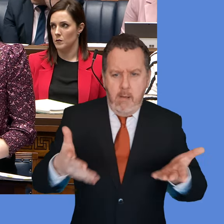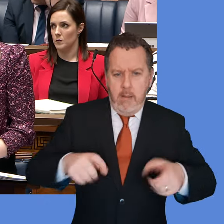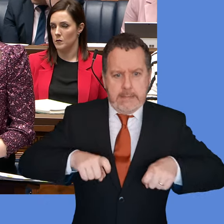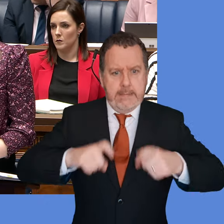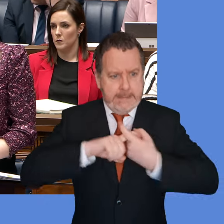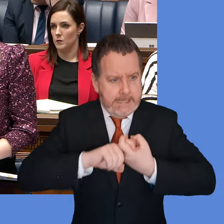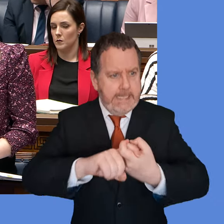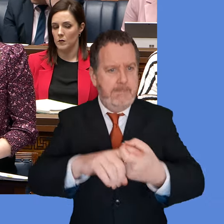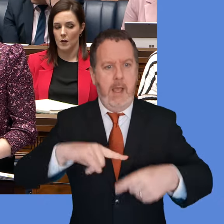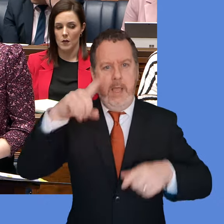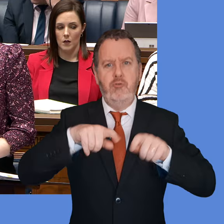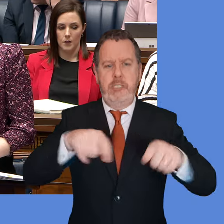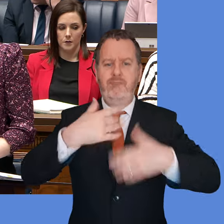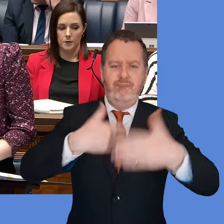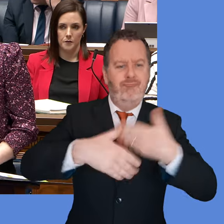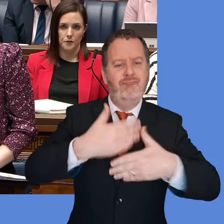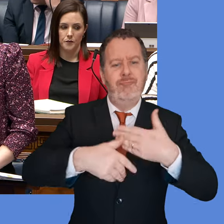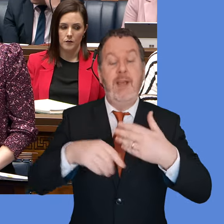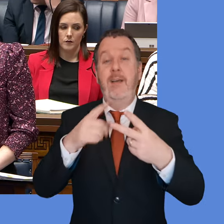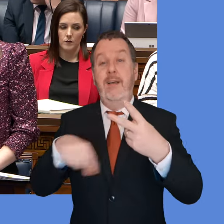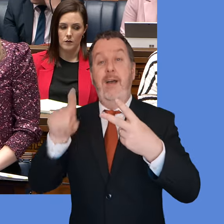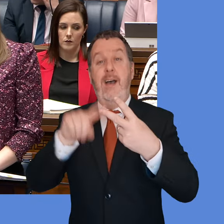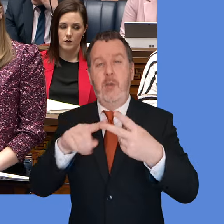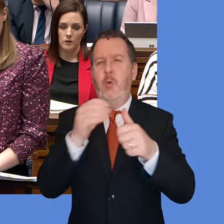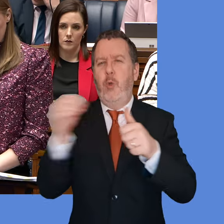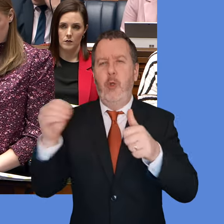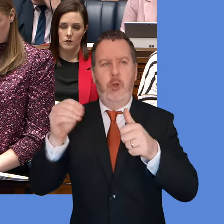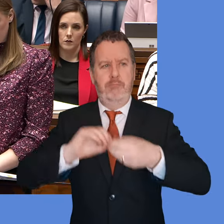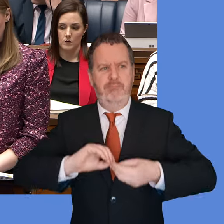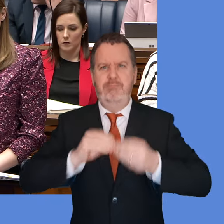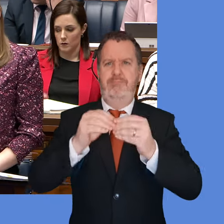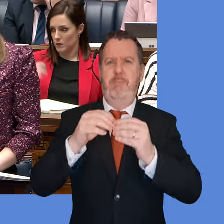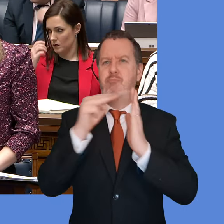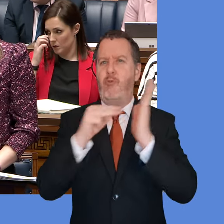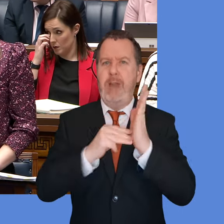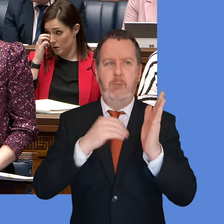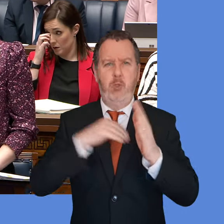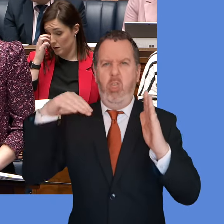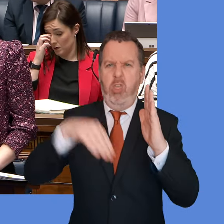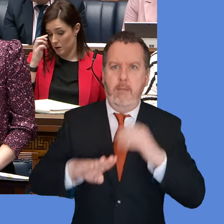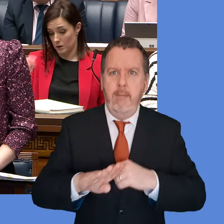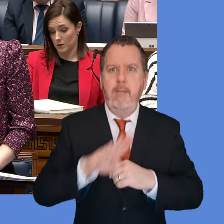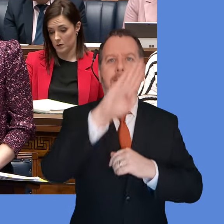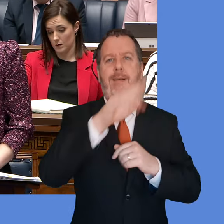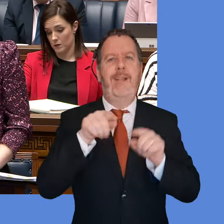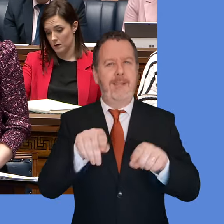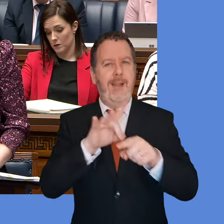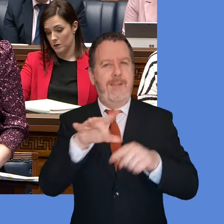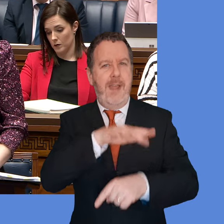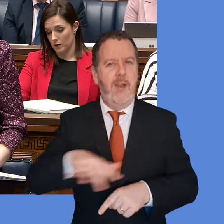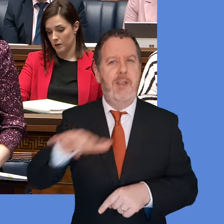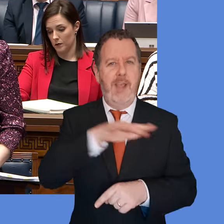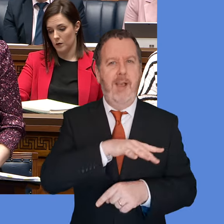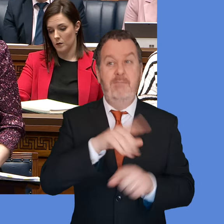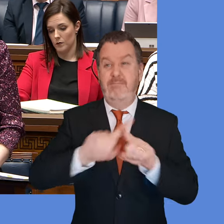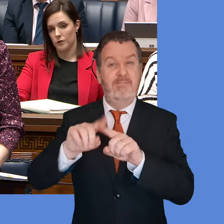recovery and small settlements regeneration programme, built upon the successful COVID-19 recovery revitalisation programme. Together, these programmes